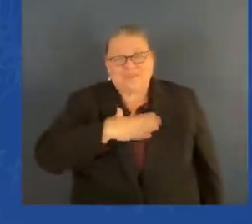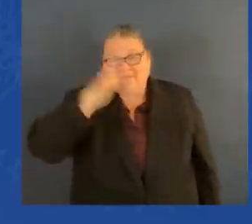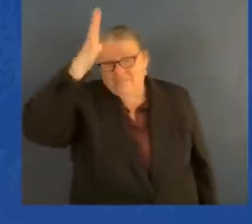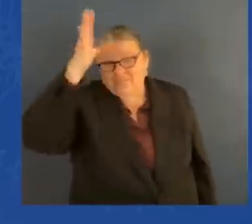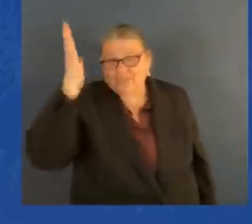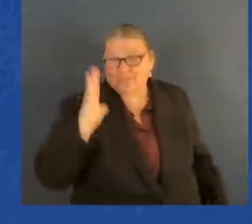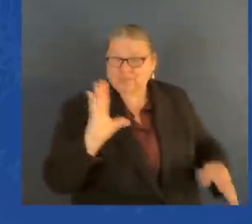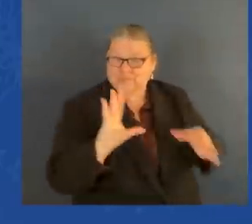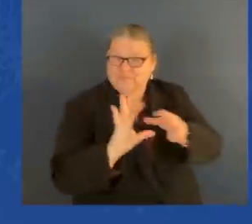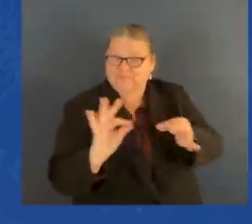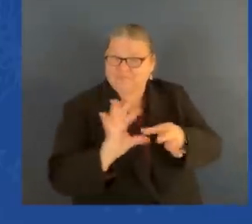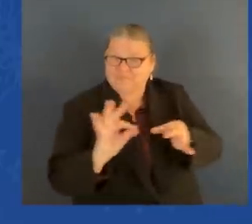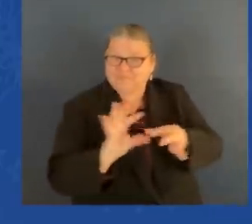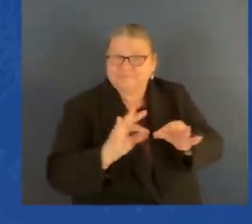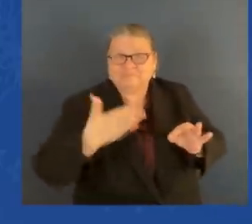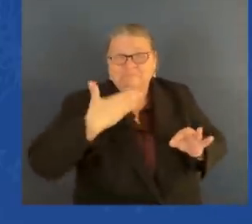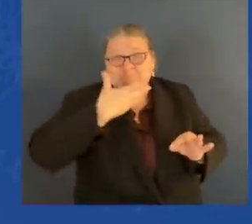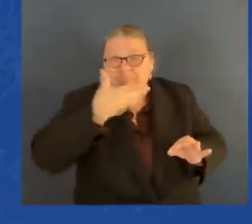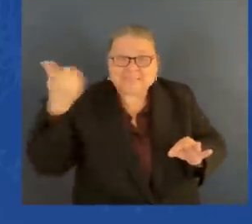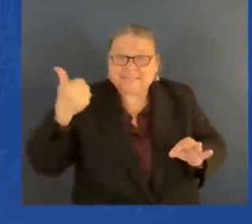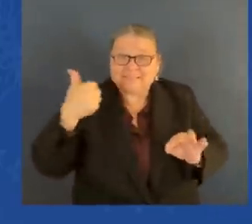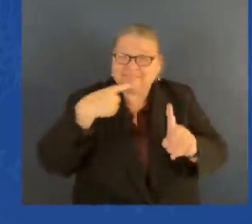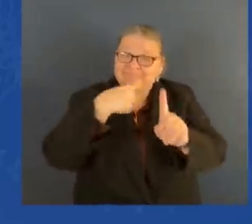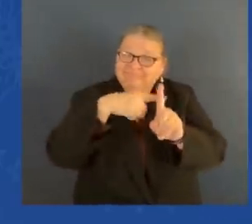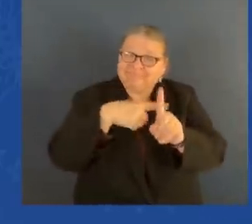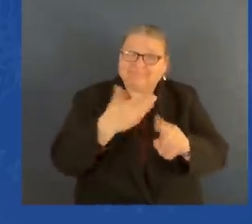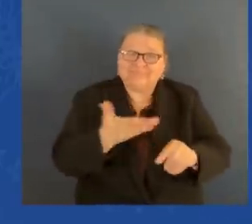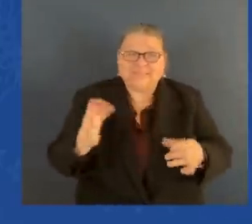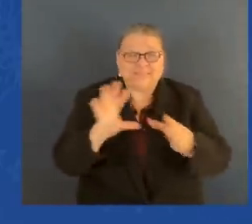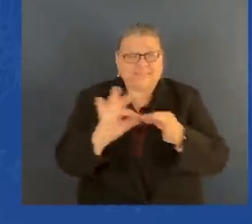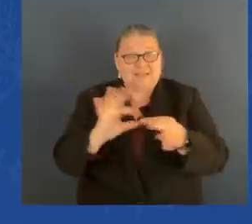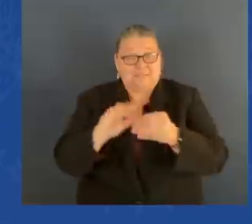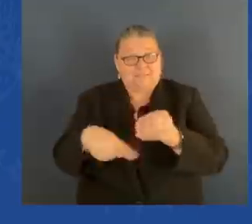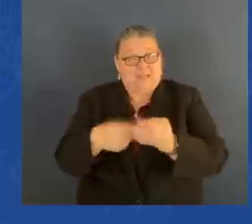was to say, he's a good man.